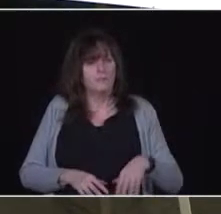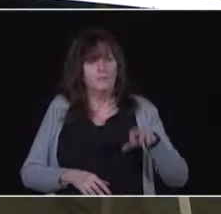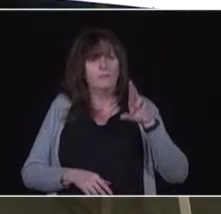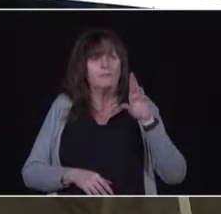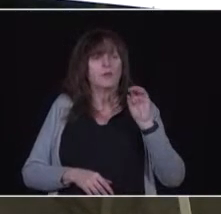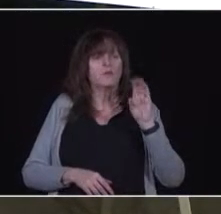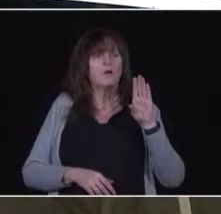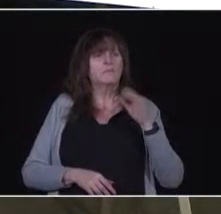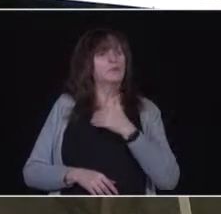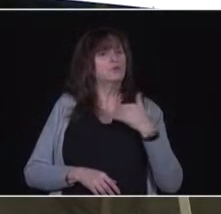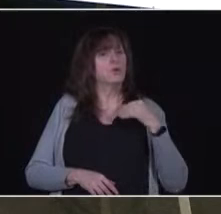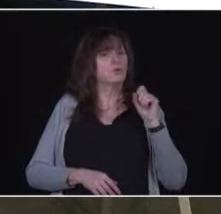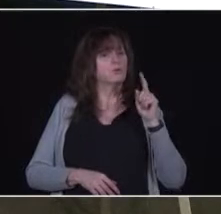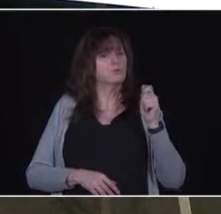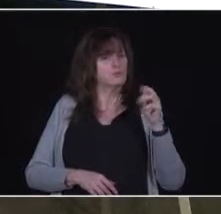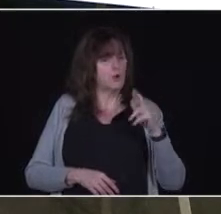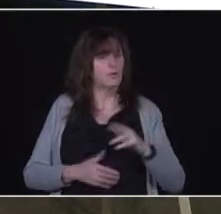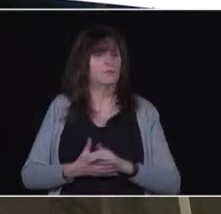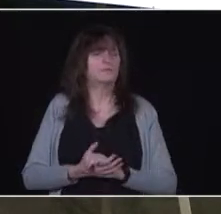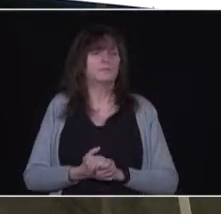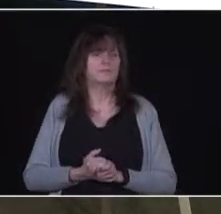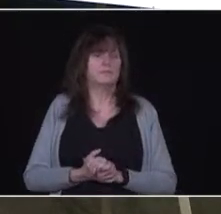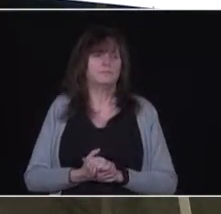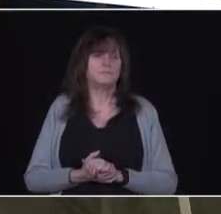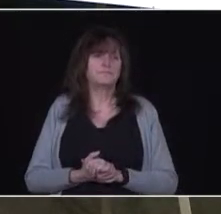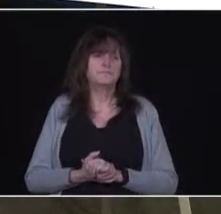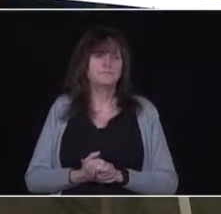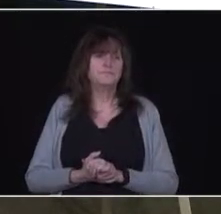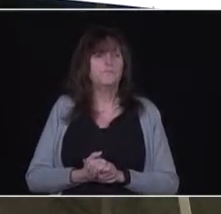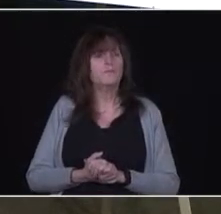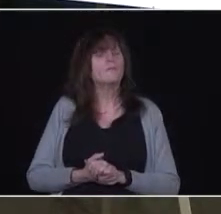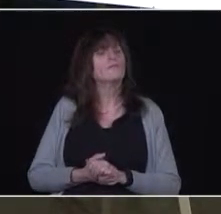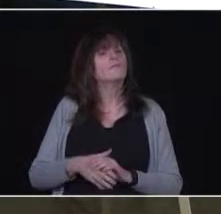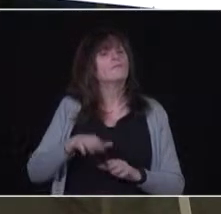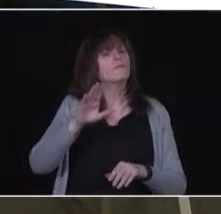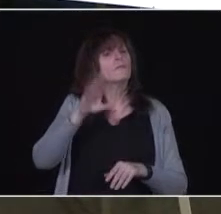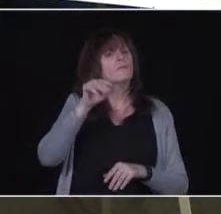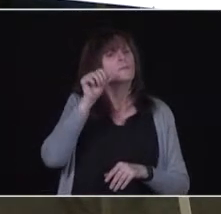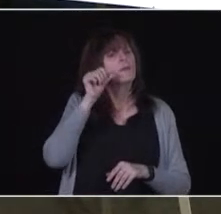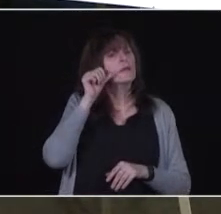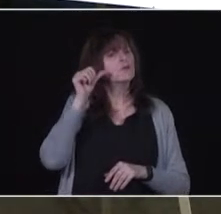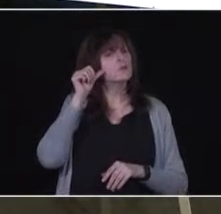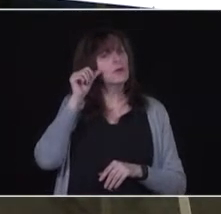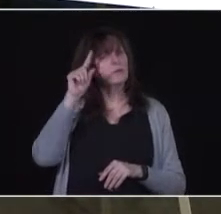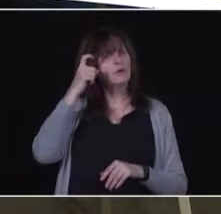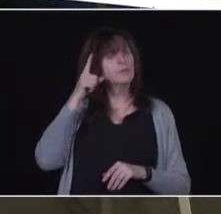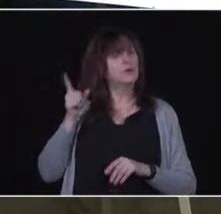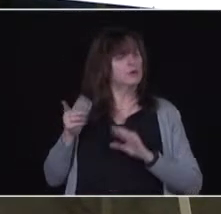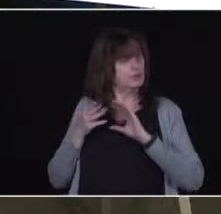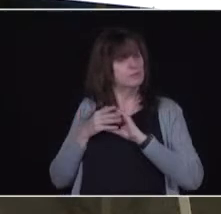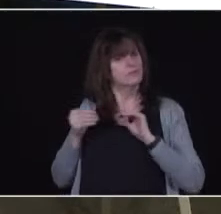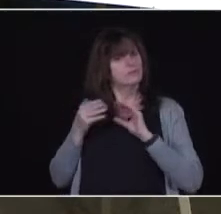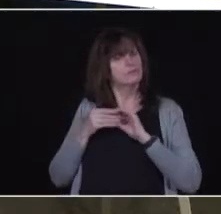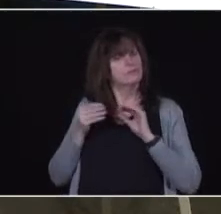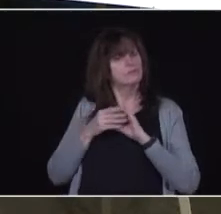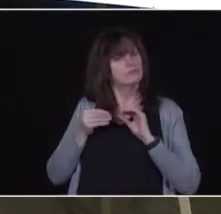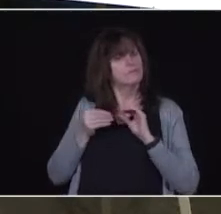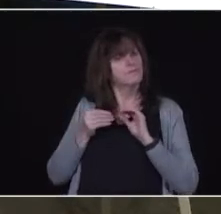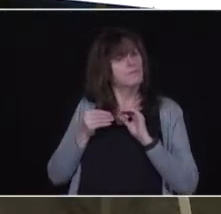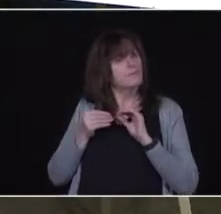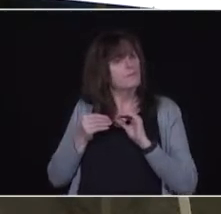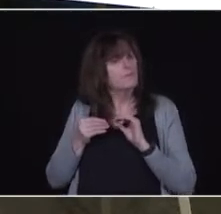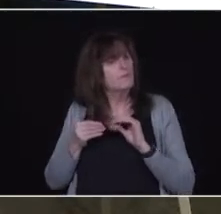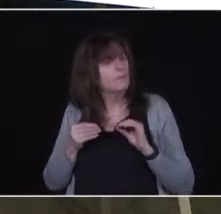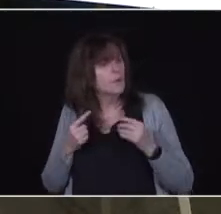Hi, General. Yesterday the minister was saying pretty soon that everybody would know when and how they're getting a vaccination.